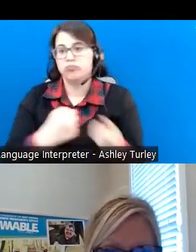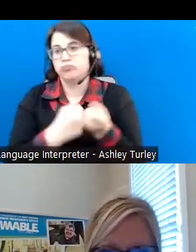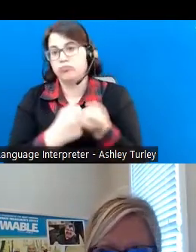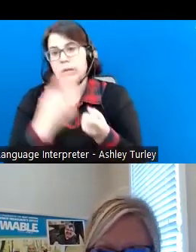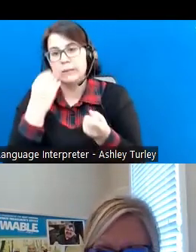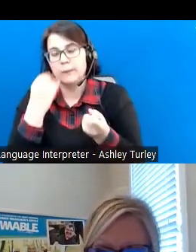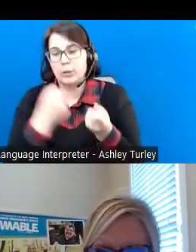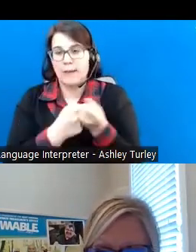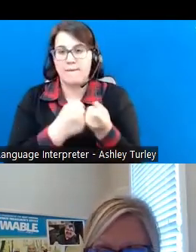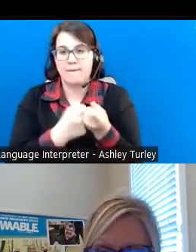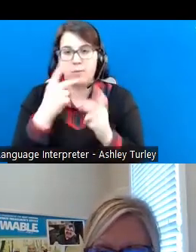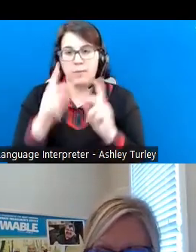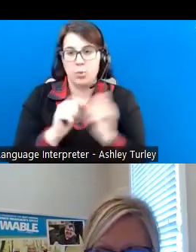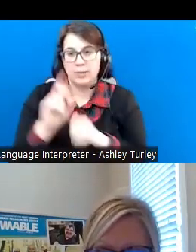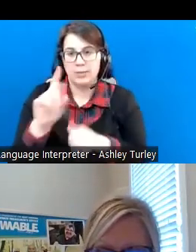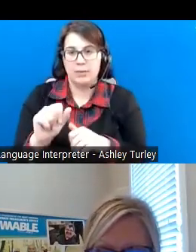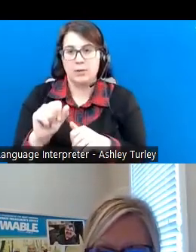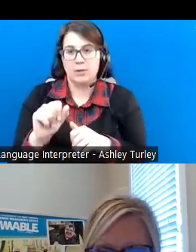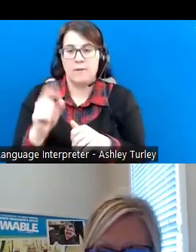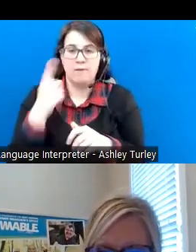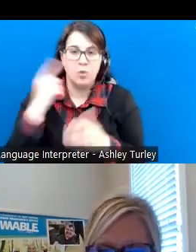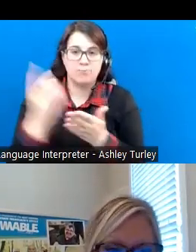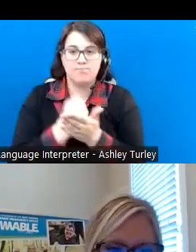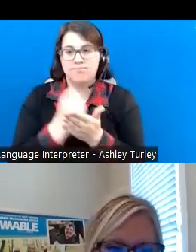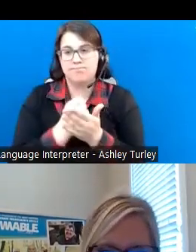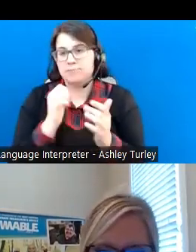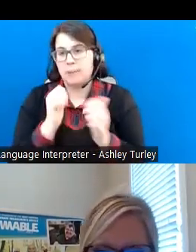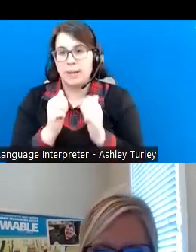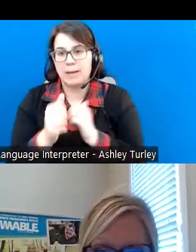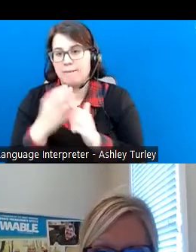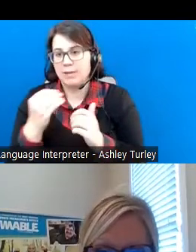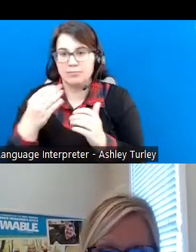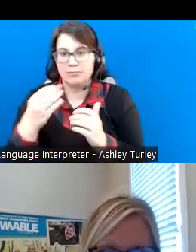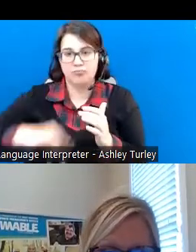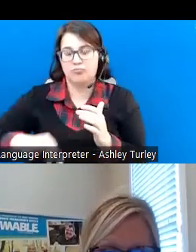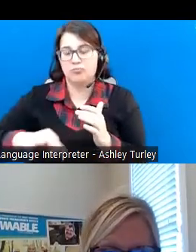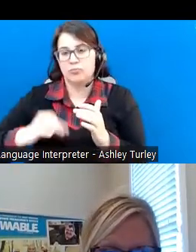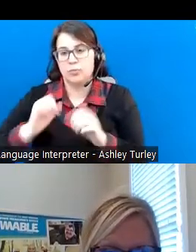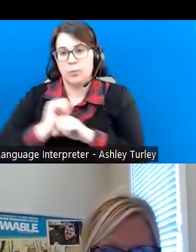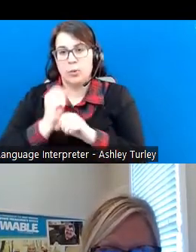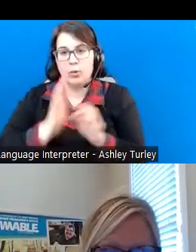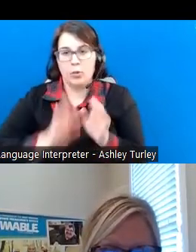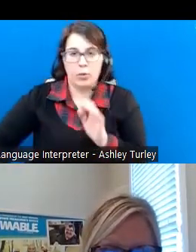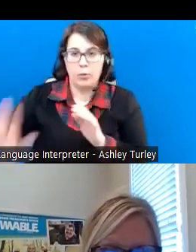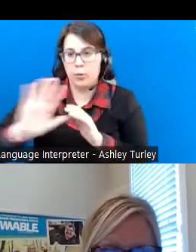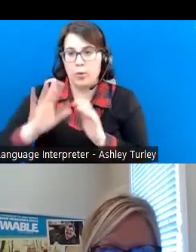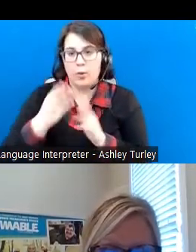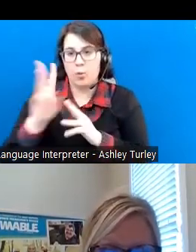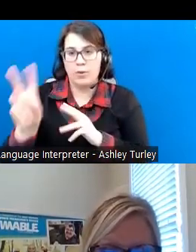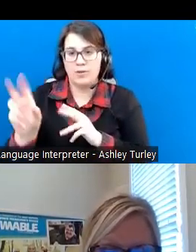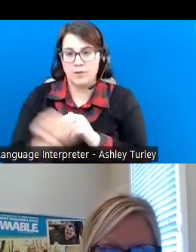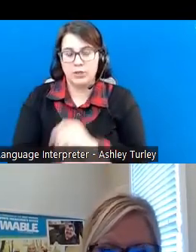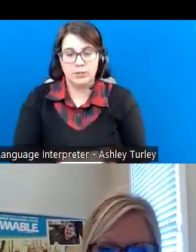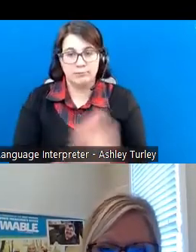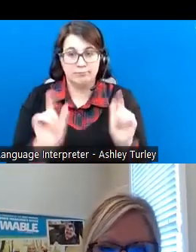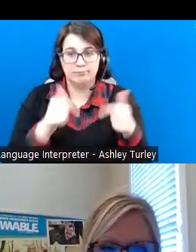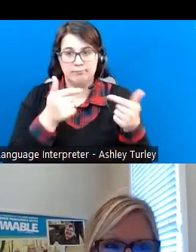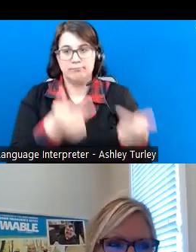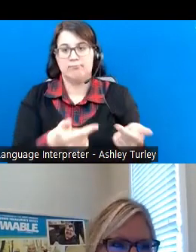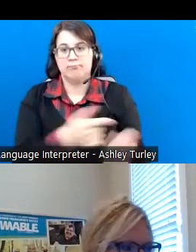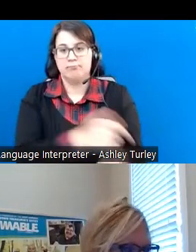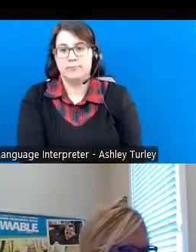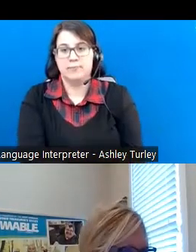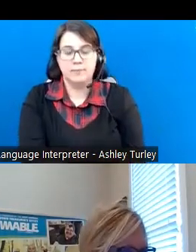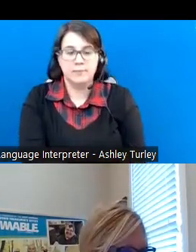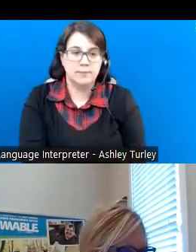disabilities to obtain competitive and gainful employment throughout West Virginia. So I'll turn it over to you, Travis.